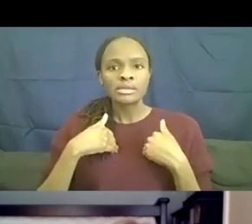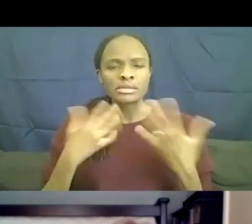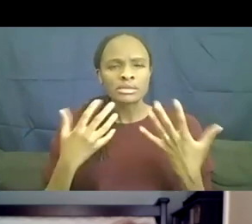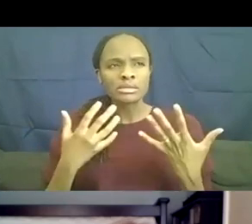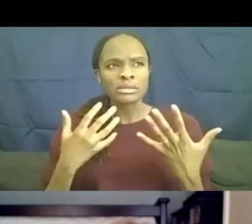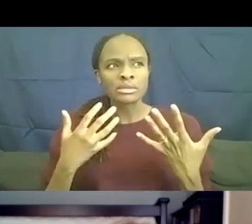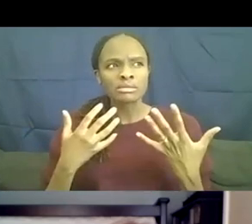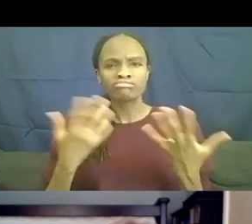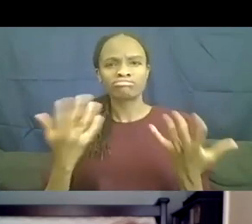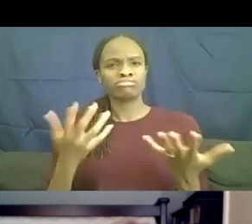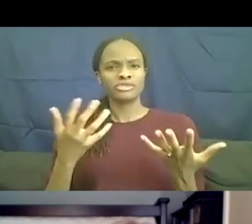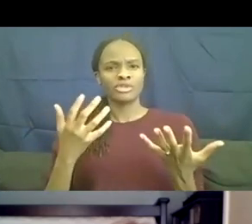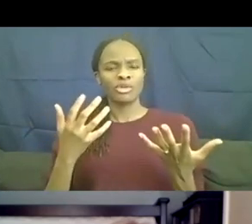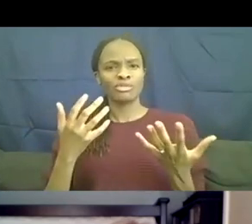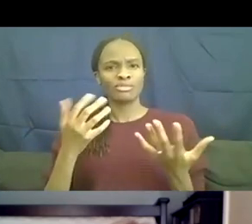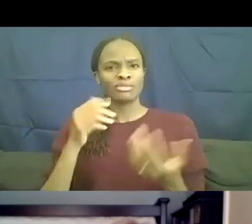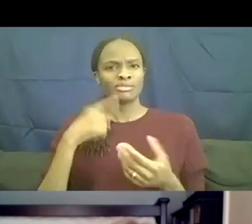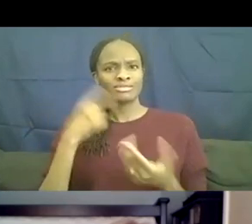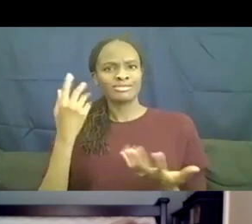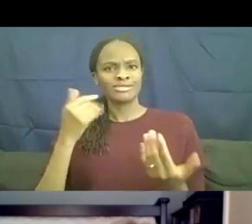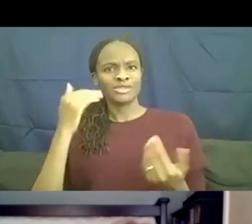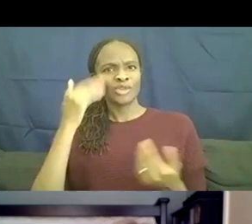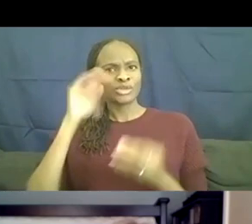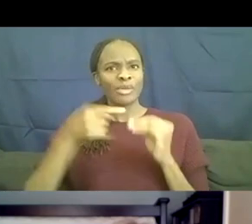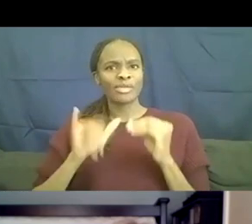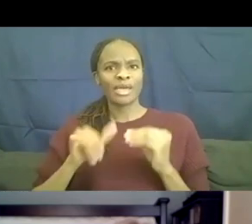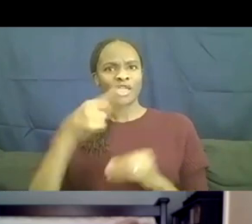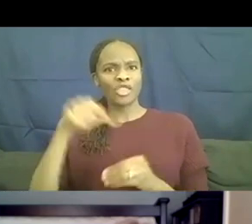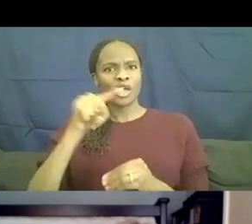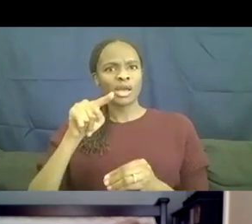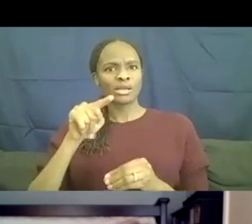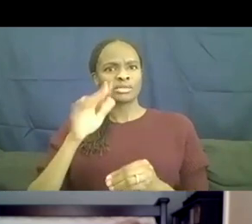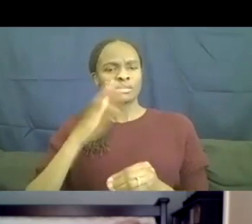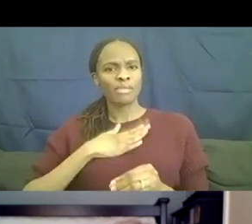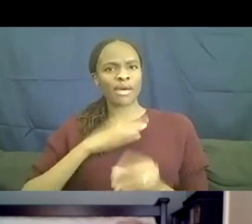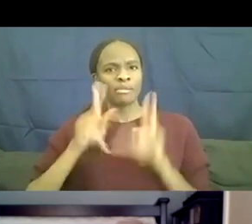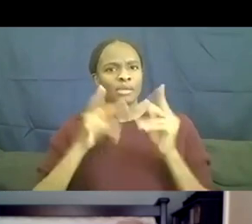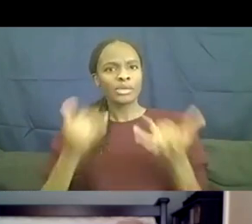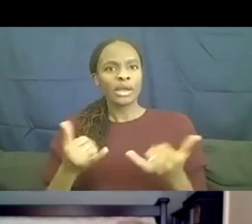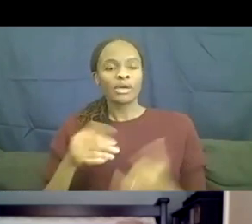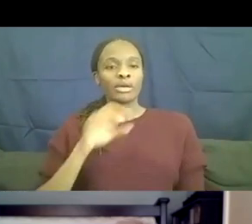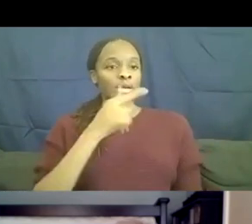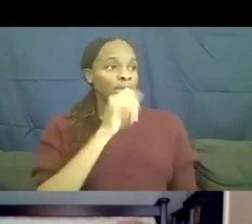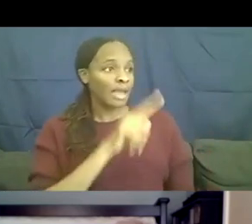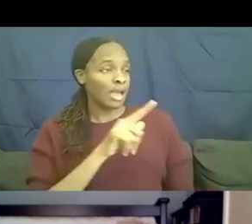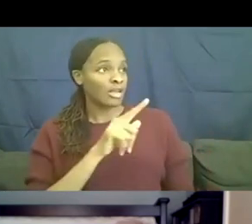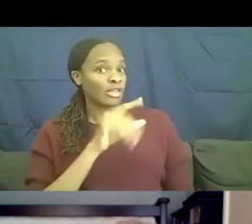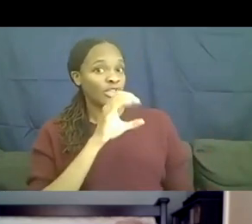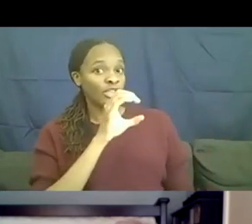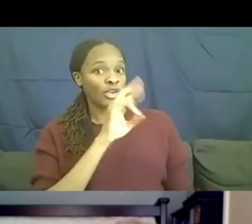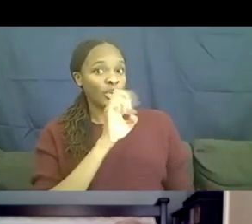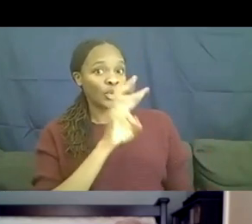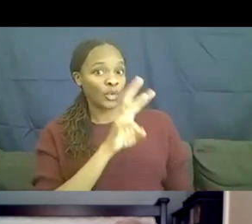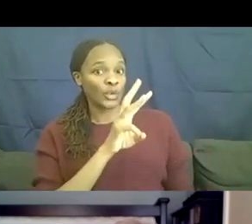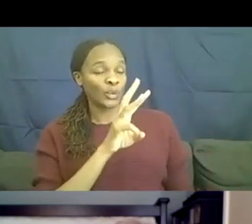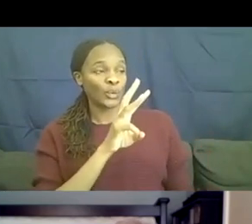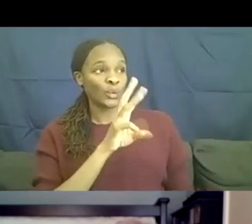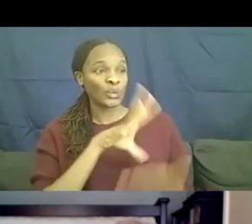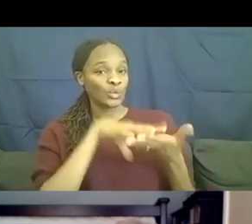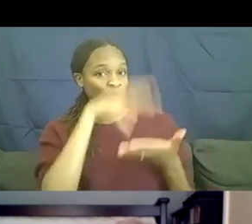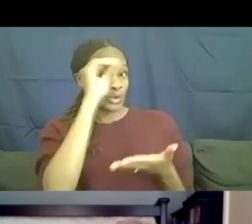these are my people now. need to go. Yeah. I know. Certainly. I certainly, the crew came away from this, um,